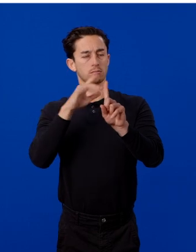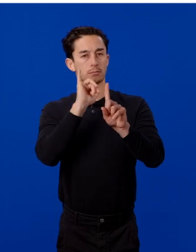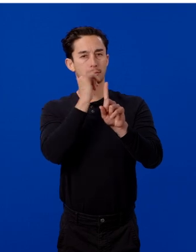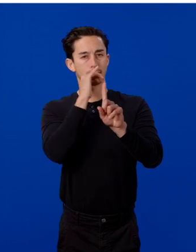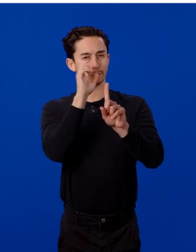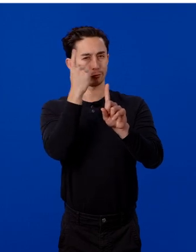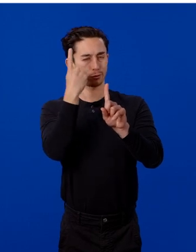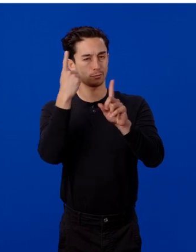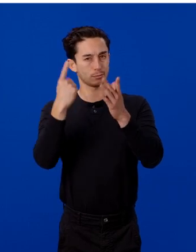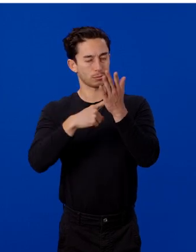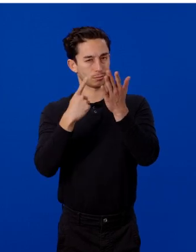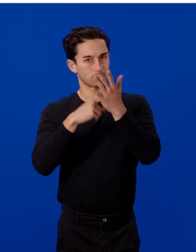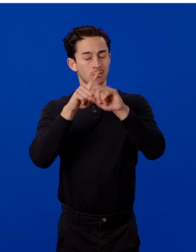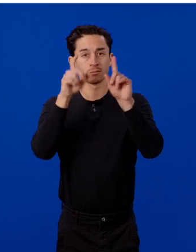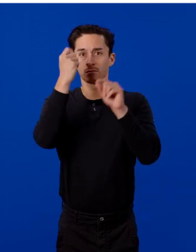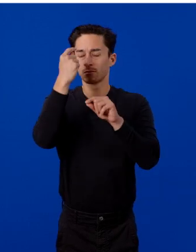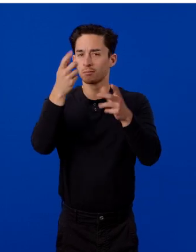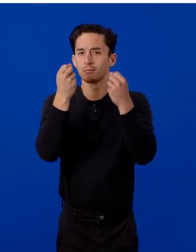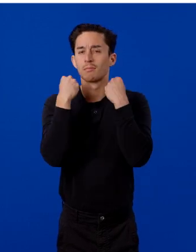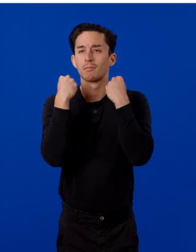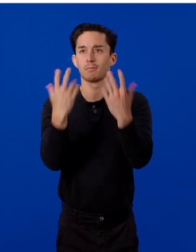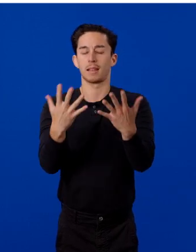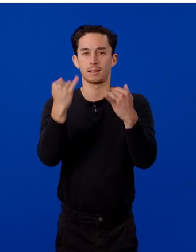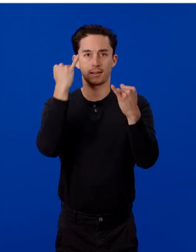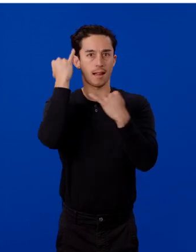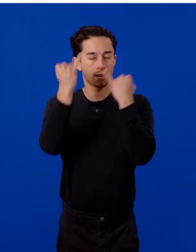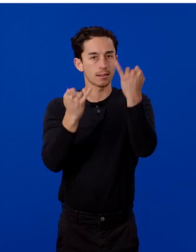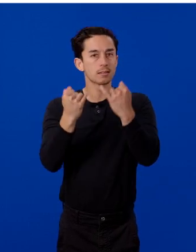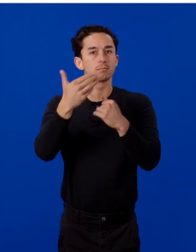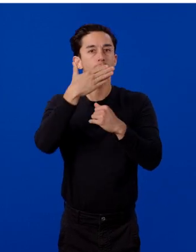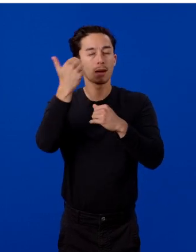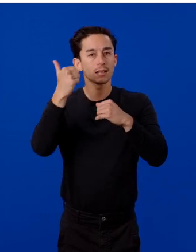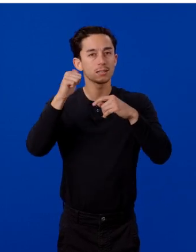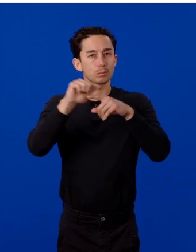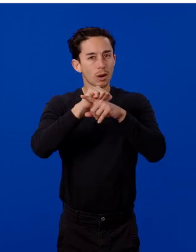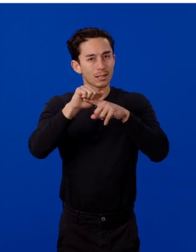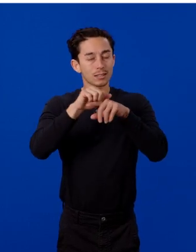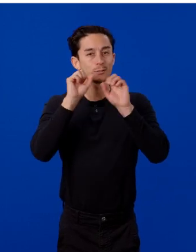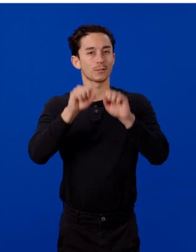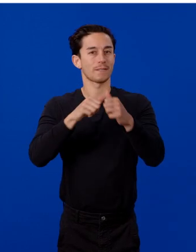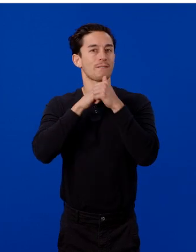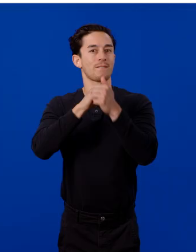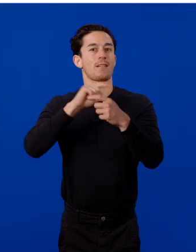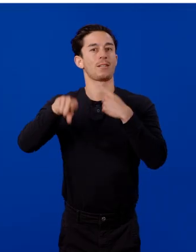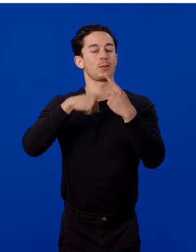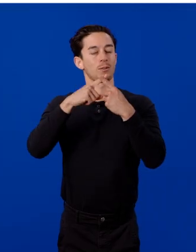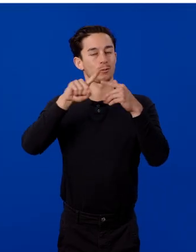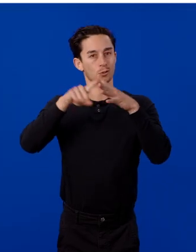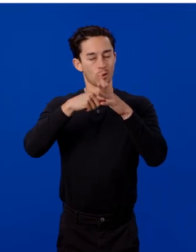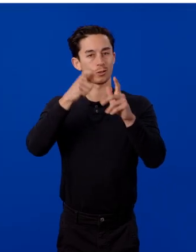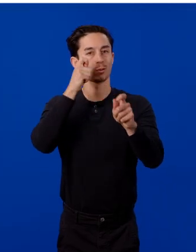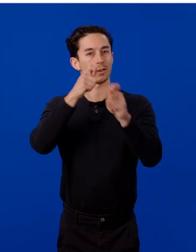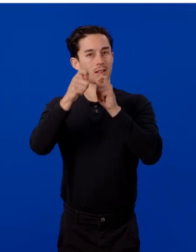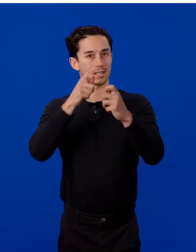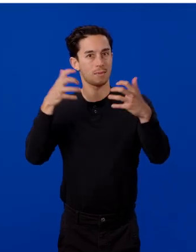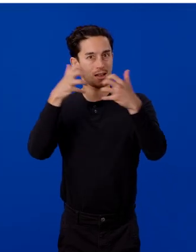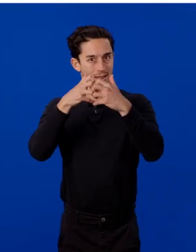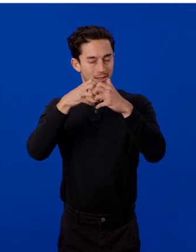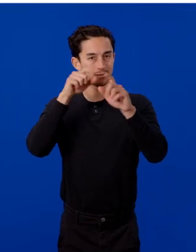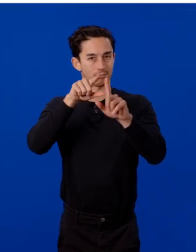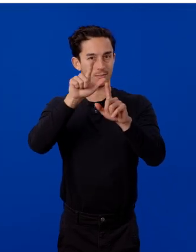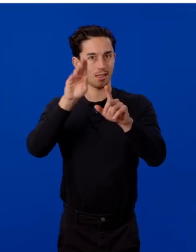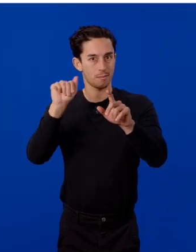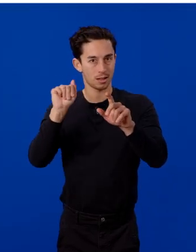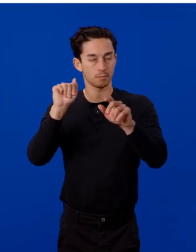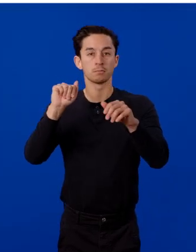But there's so many ideas and best practices which you can follow once you start customizing these now whether